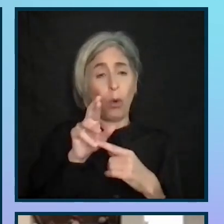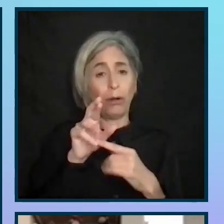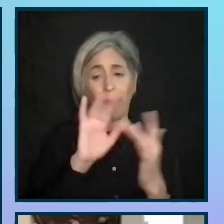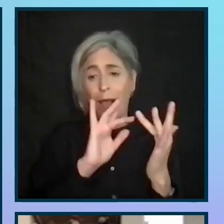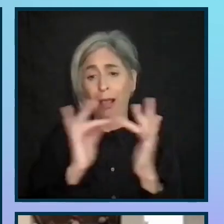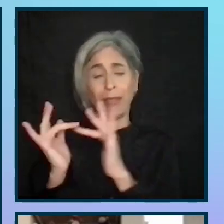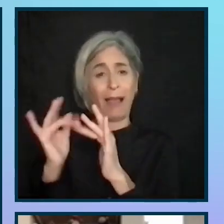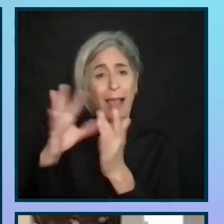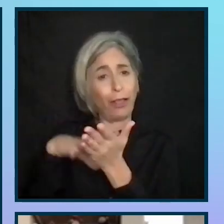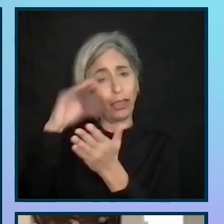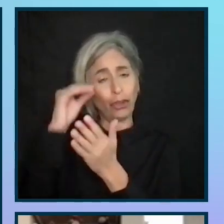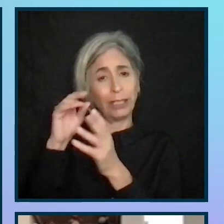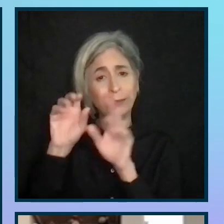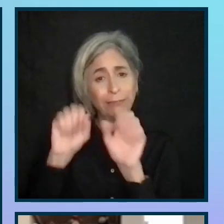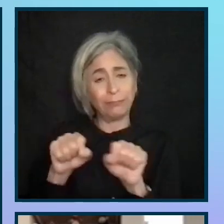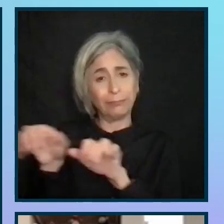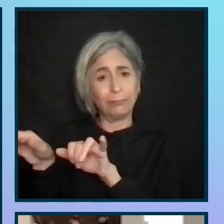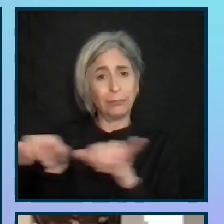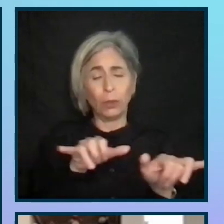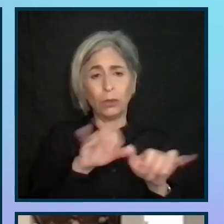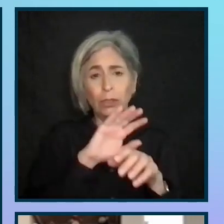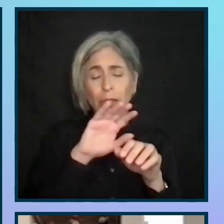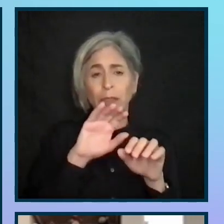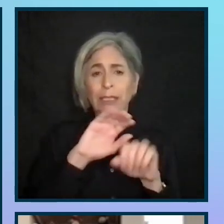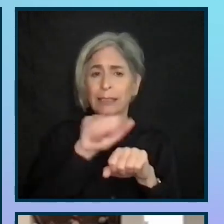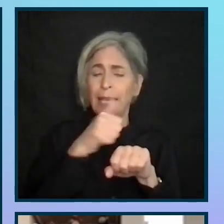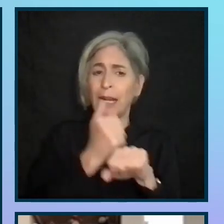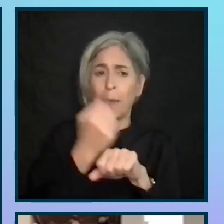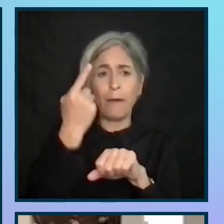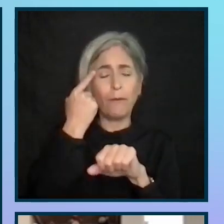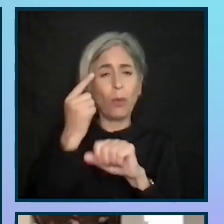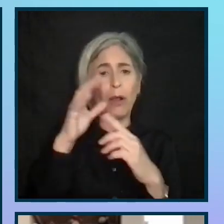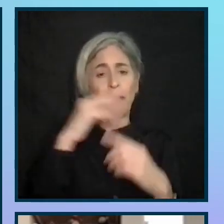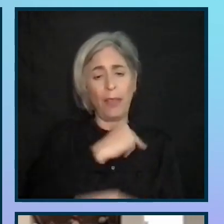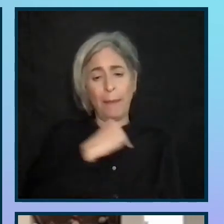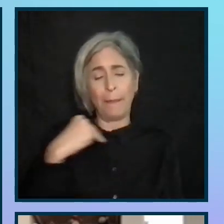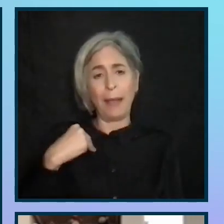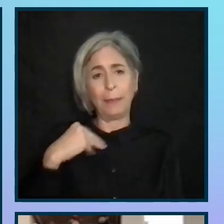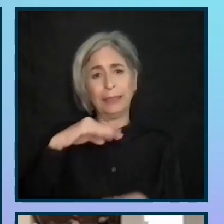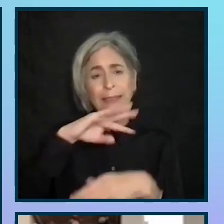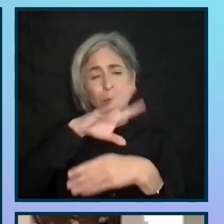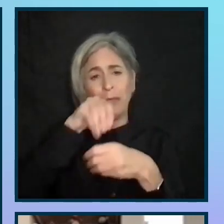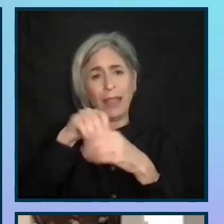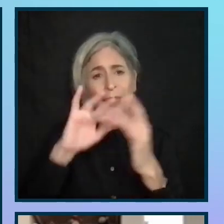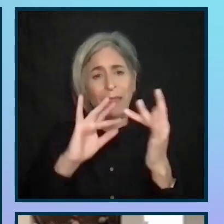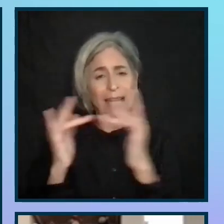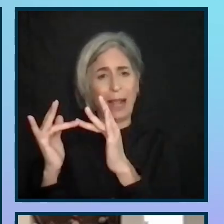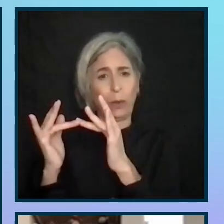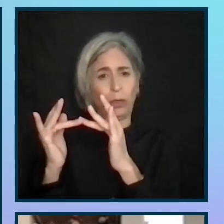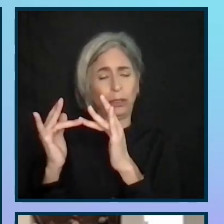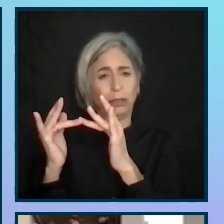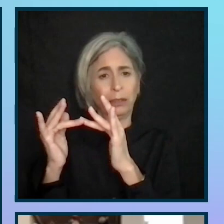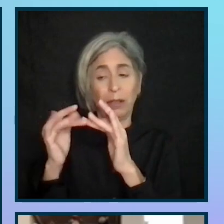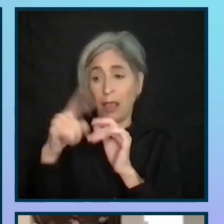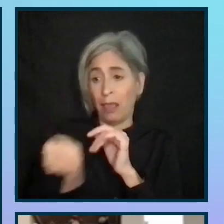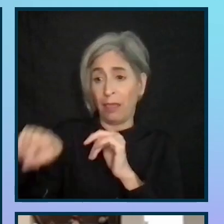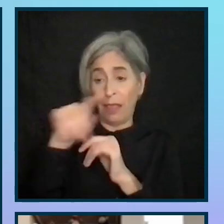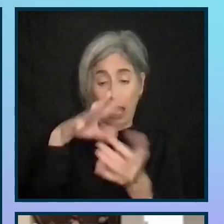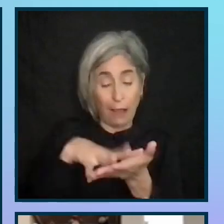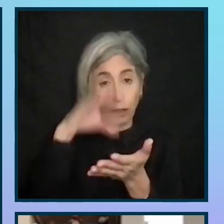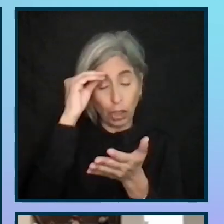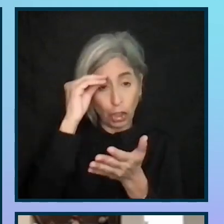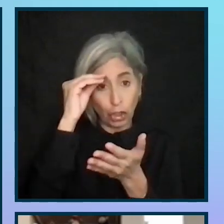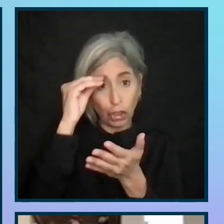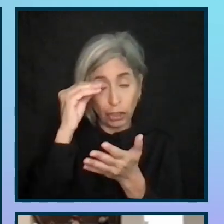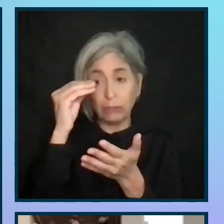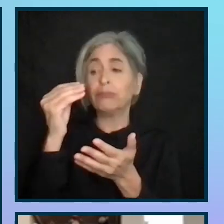online learning, and are usually organised for the members of the network. They would then be in a position to take what they have learnt back to their